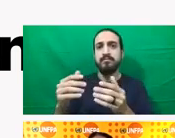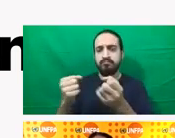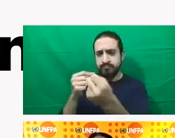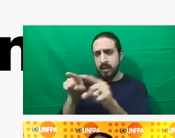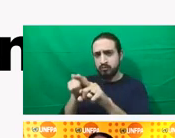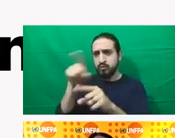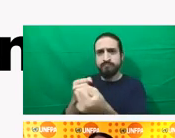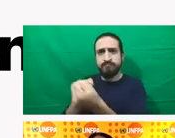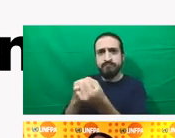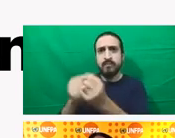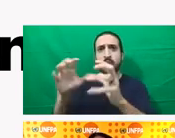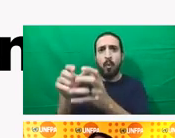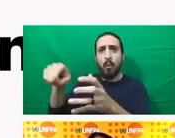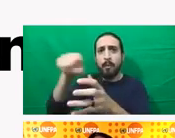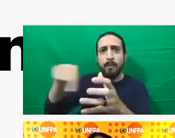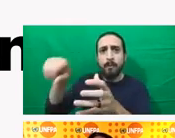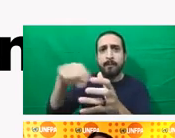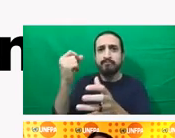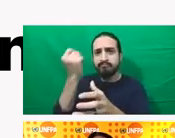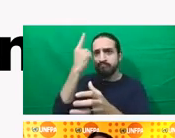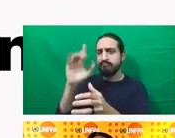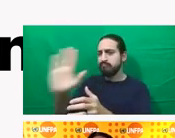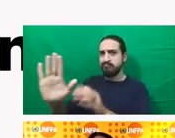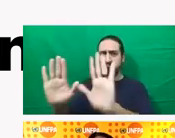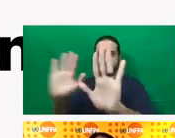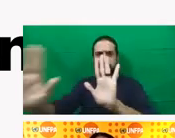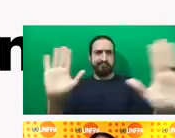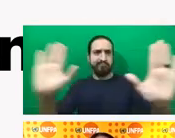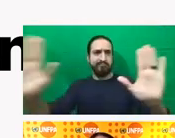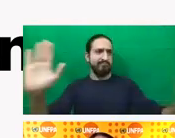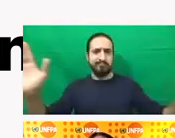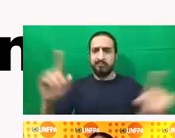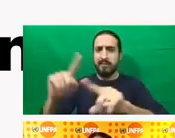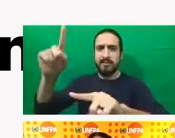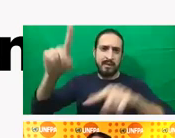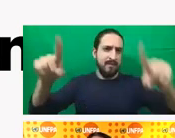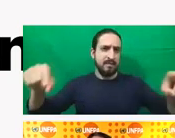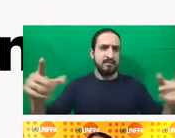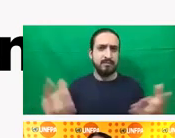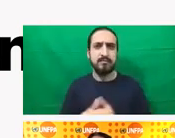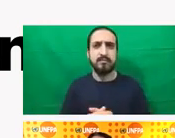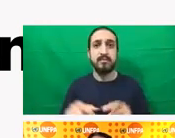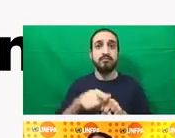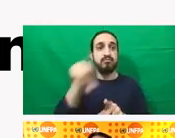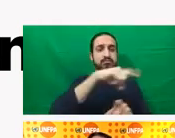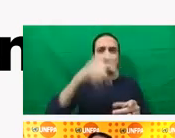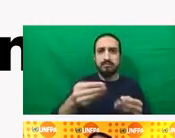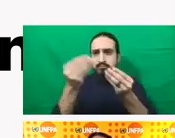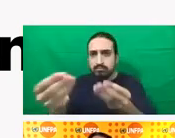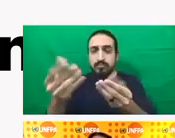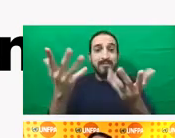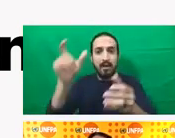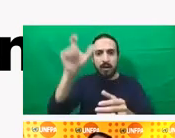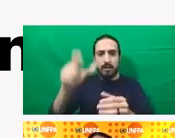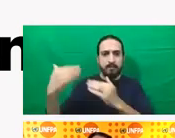And the last is around data investing in research. What we found is there's tremendous scope to do much more on the social and gender dimensions